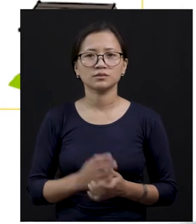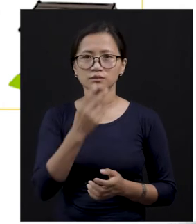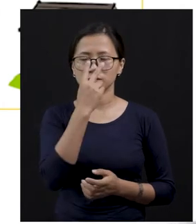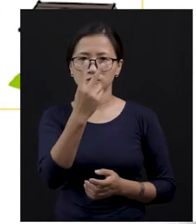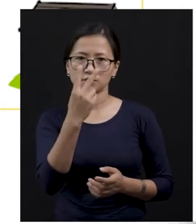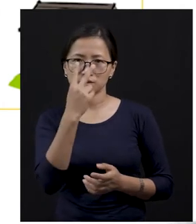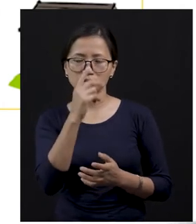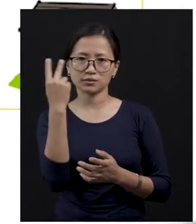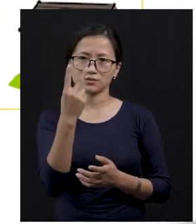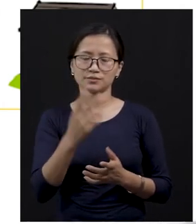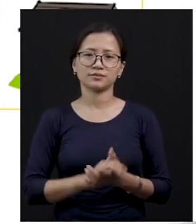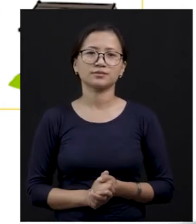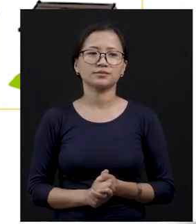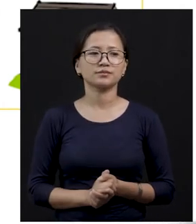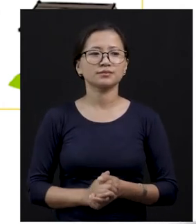Yeah,